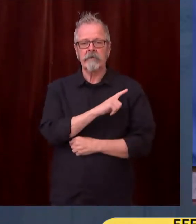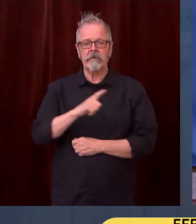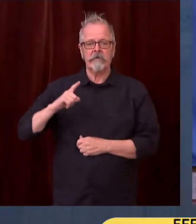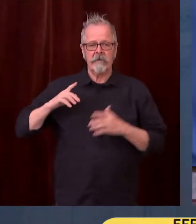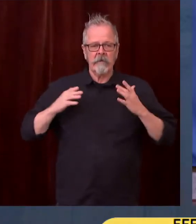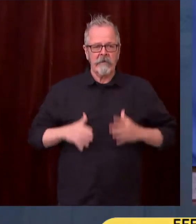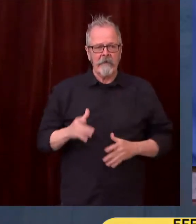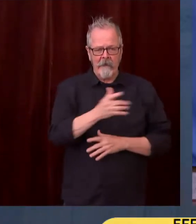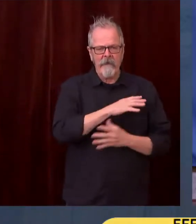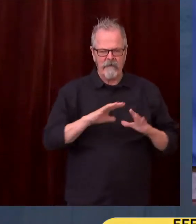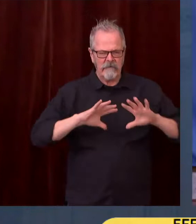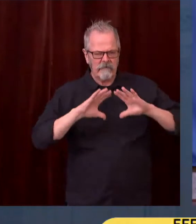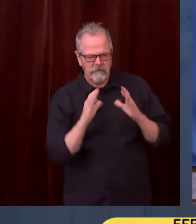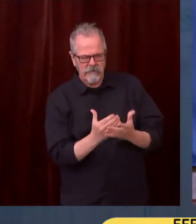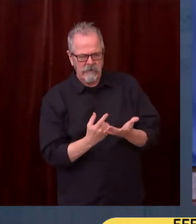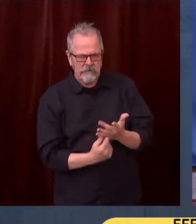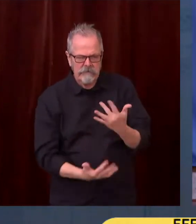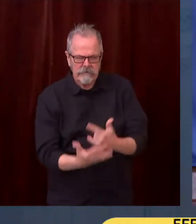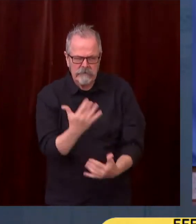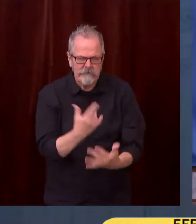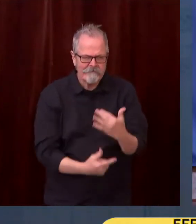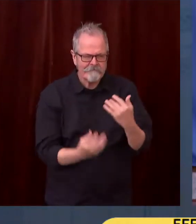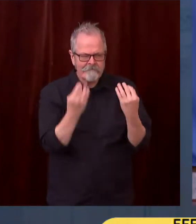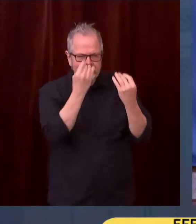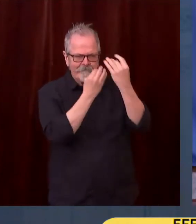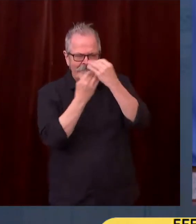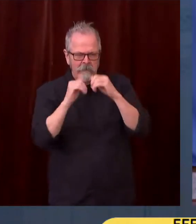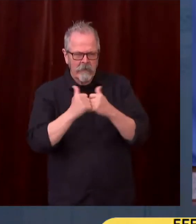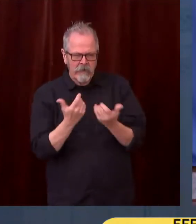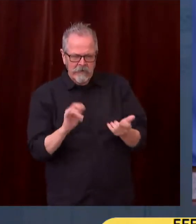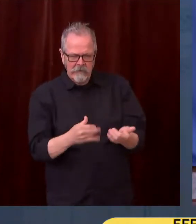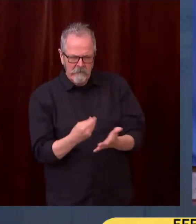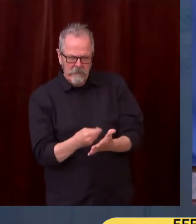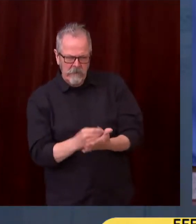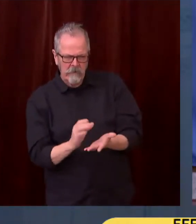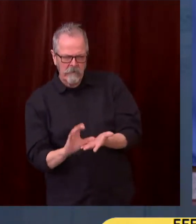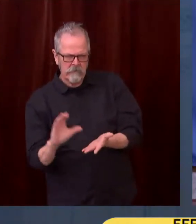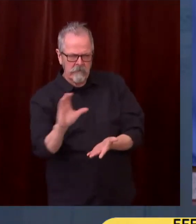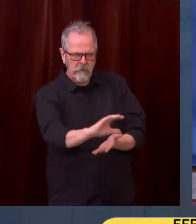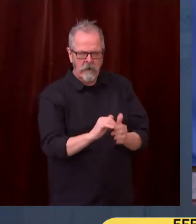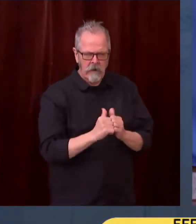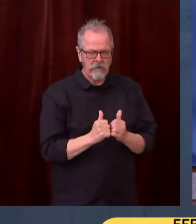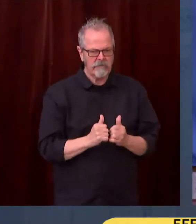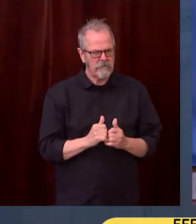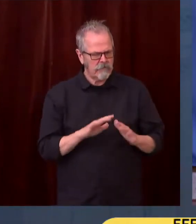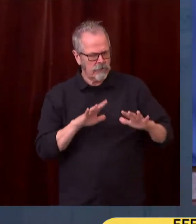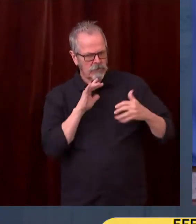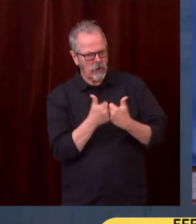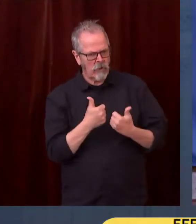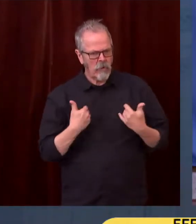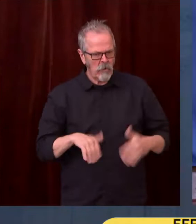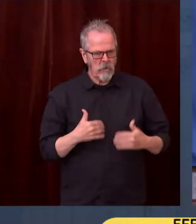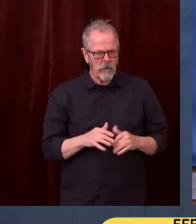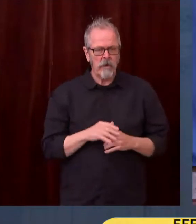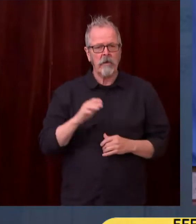match from local communities to be able to be in partnership with state investment.